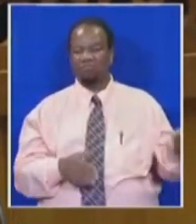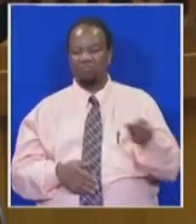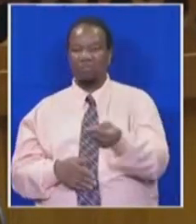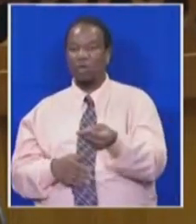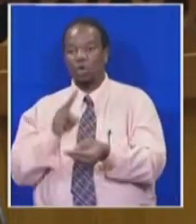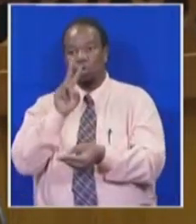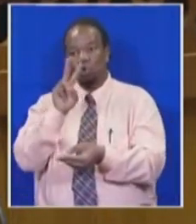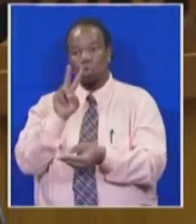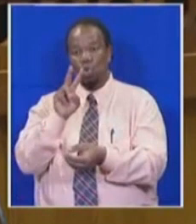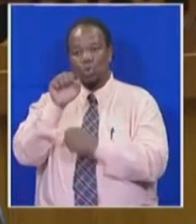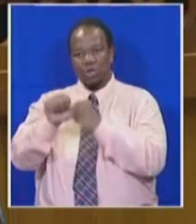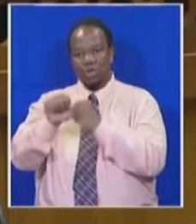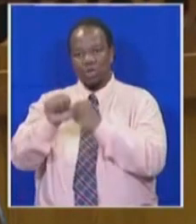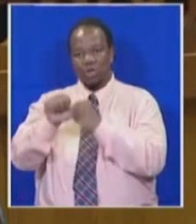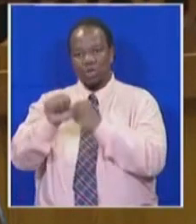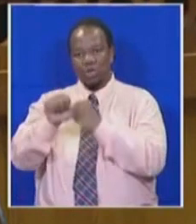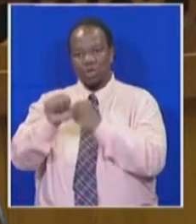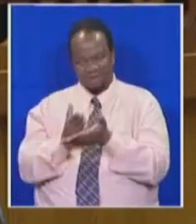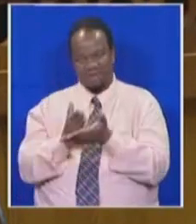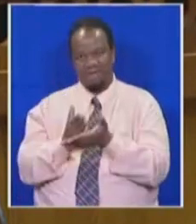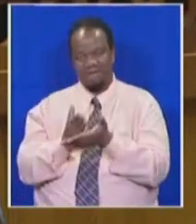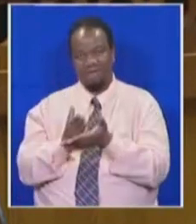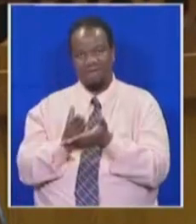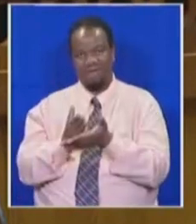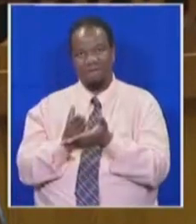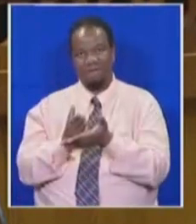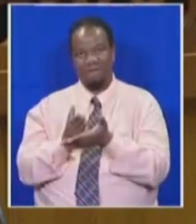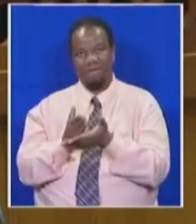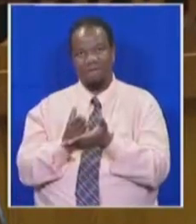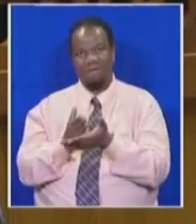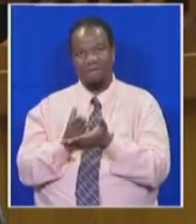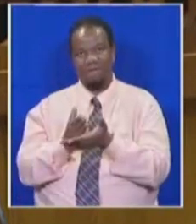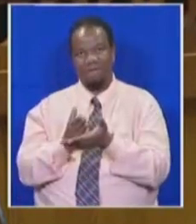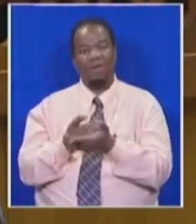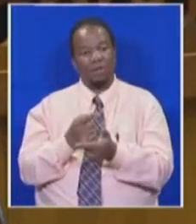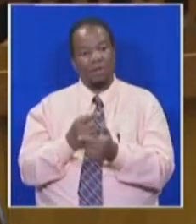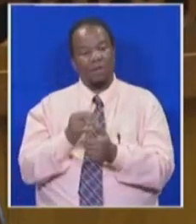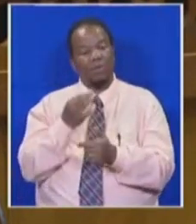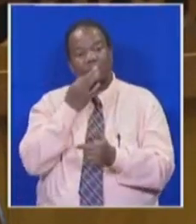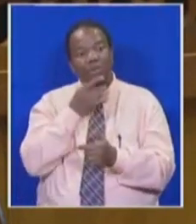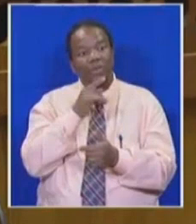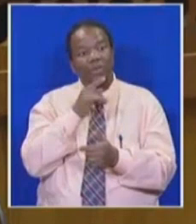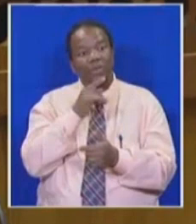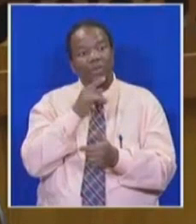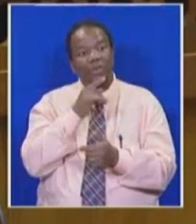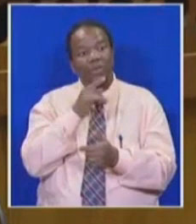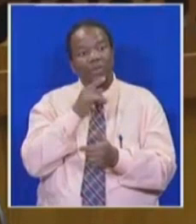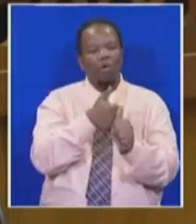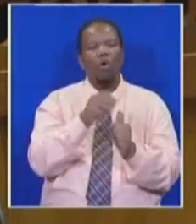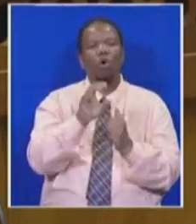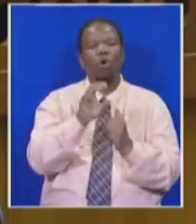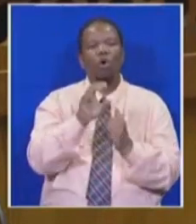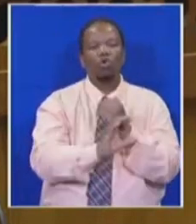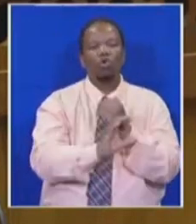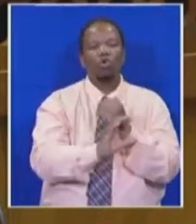a half years ago, to say that we must check if it is constitutional for that bill to be passed